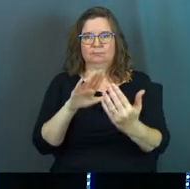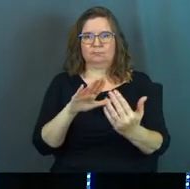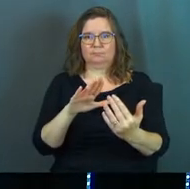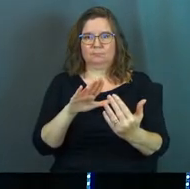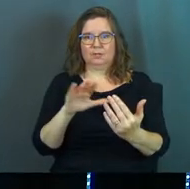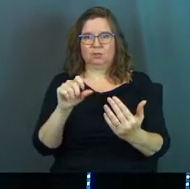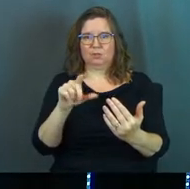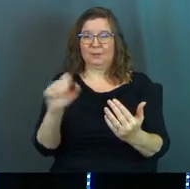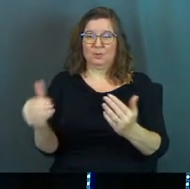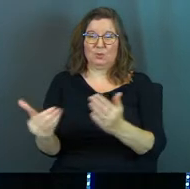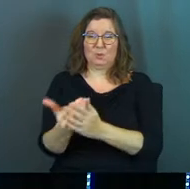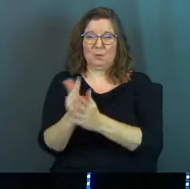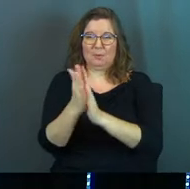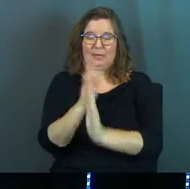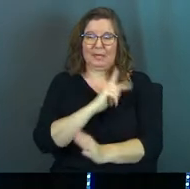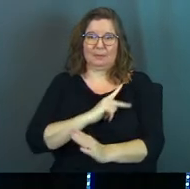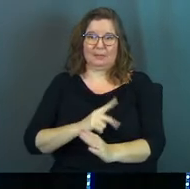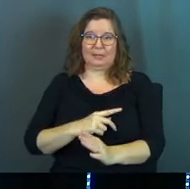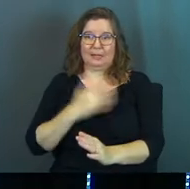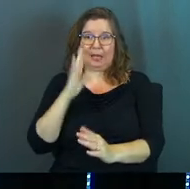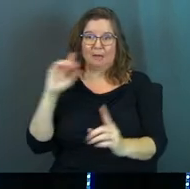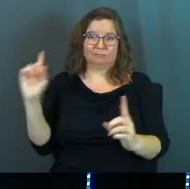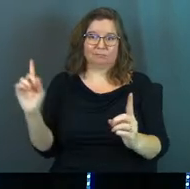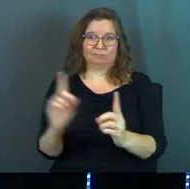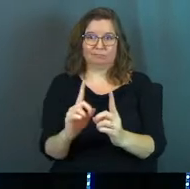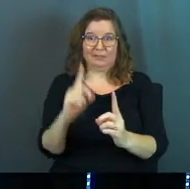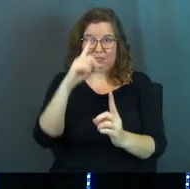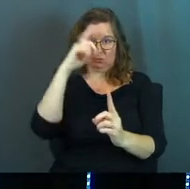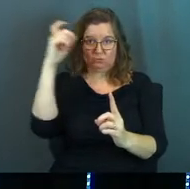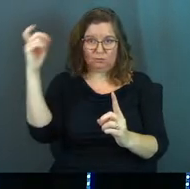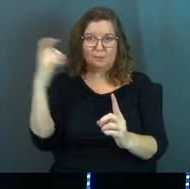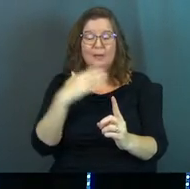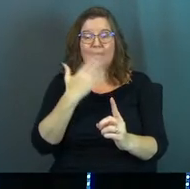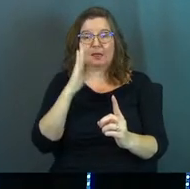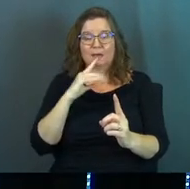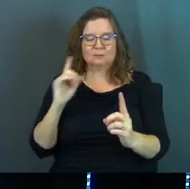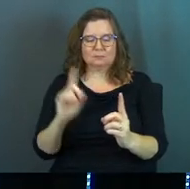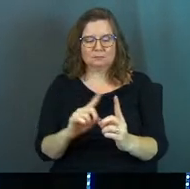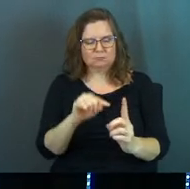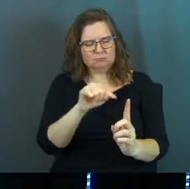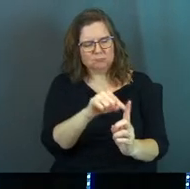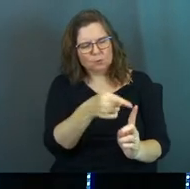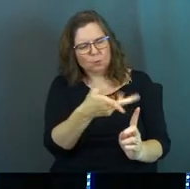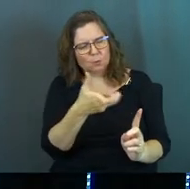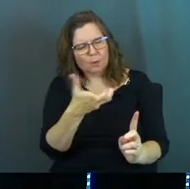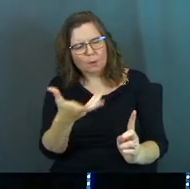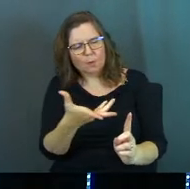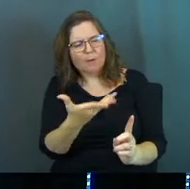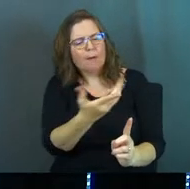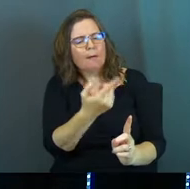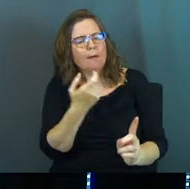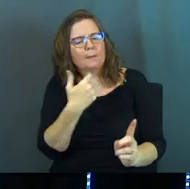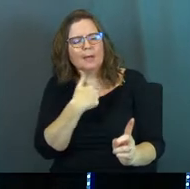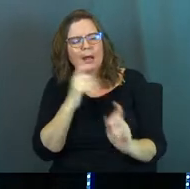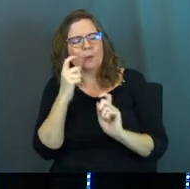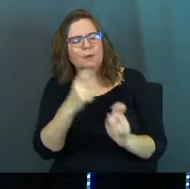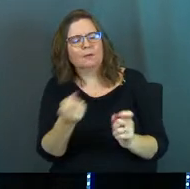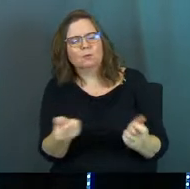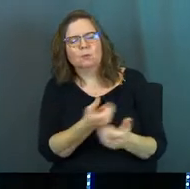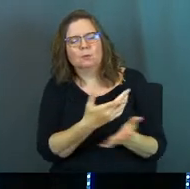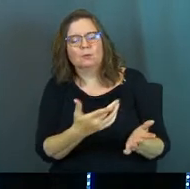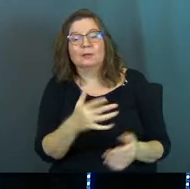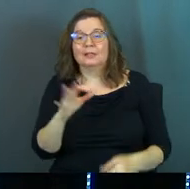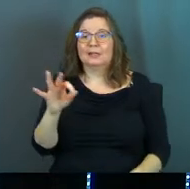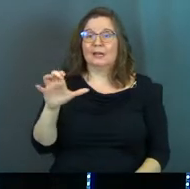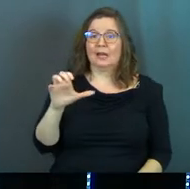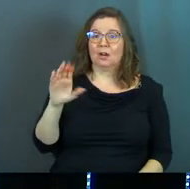when he's brand new as a king. God goes and visits him in a dream and God said, What do you want? Ask and I will give it to you. This is